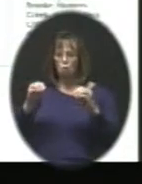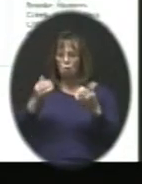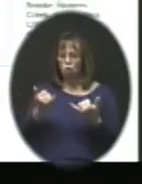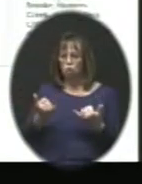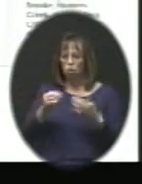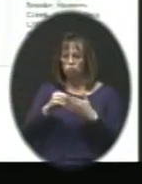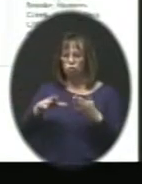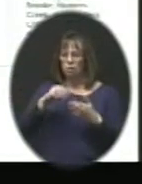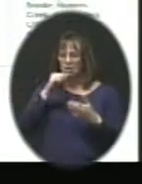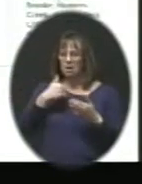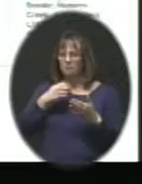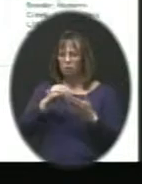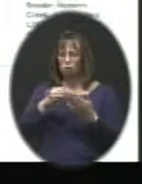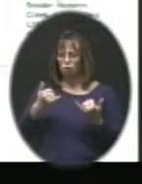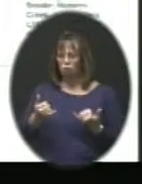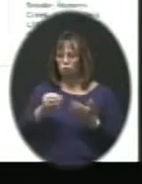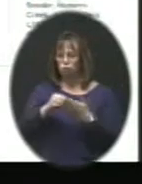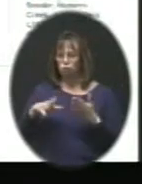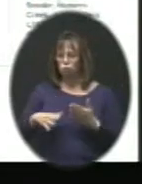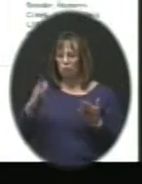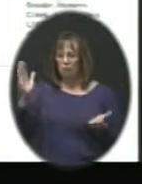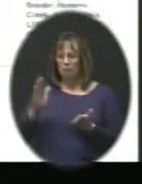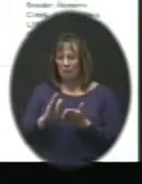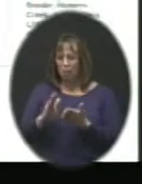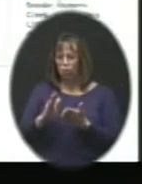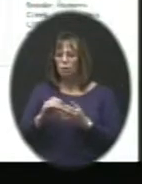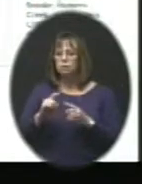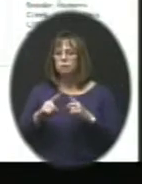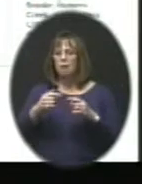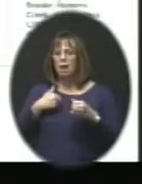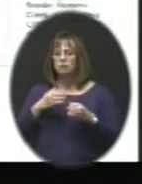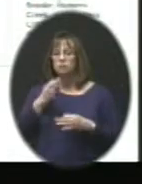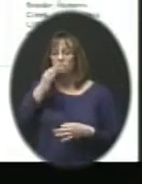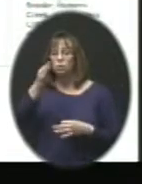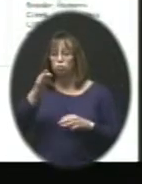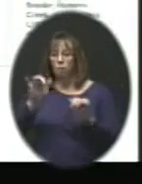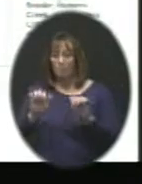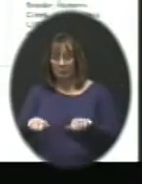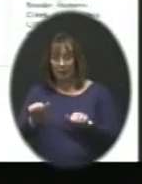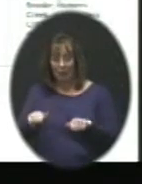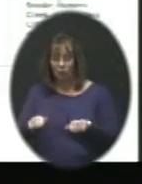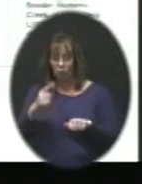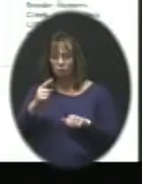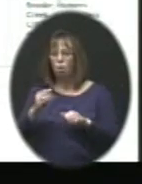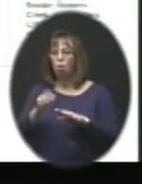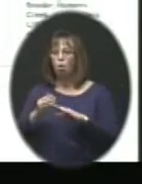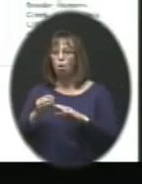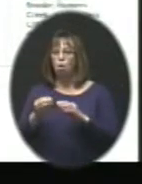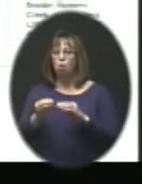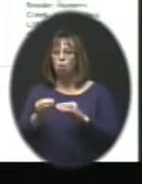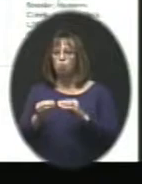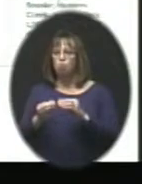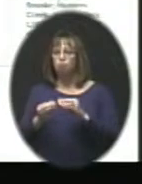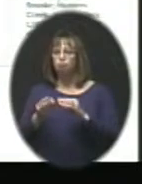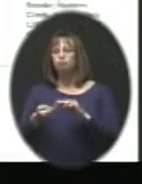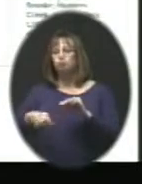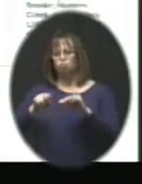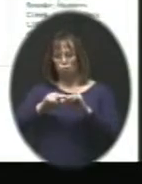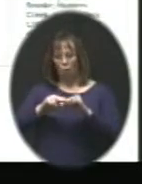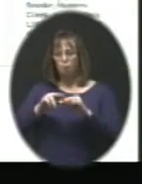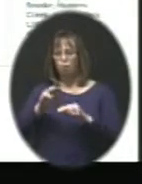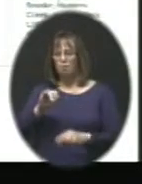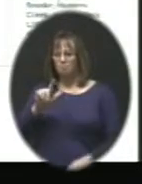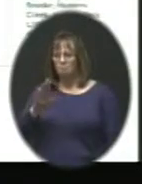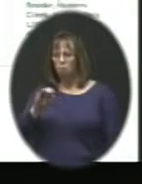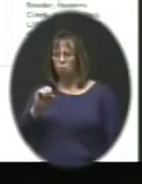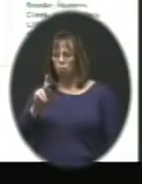current enrollment decrease at Meadow Lane, but it does have the future potential for growth at Millbrook as it develops. But there's no current